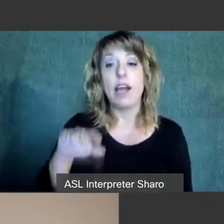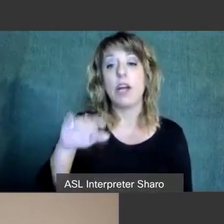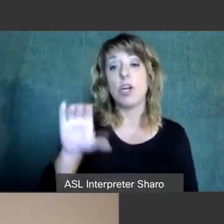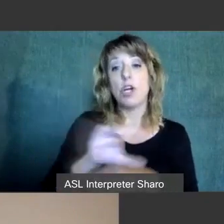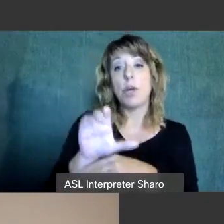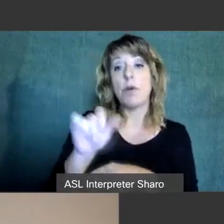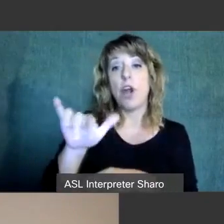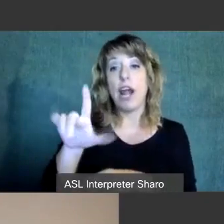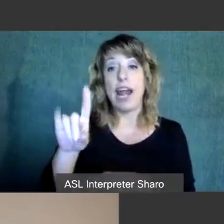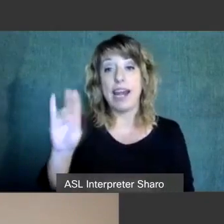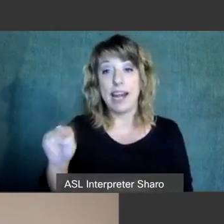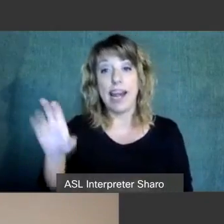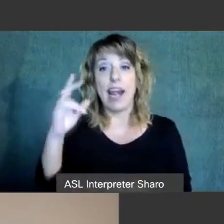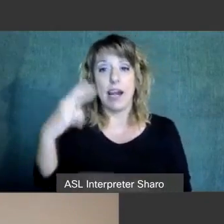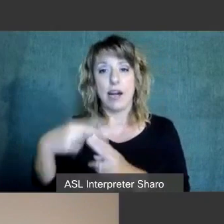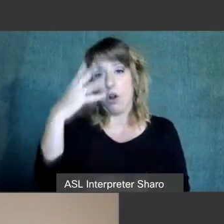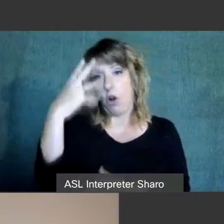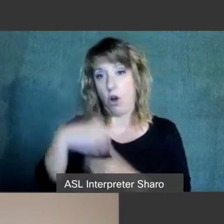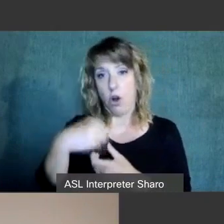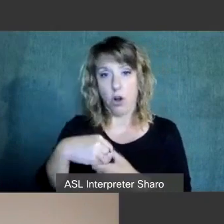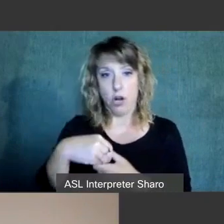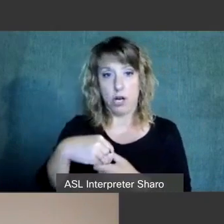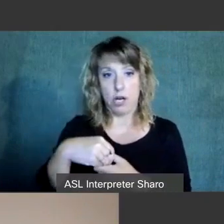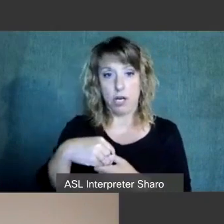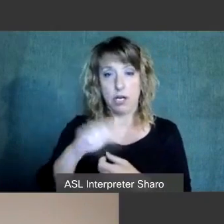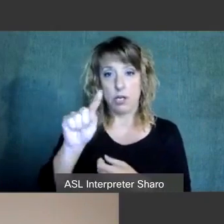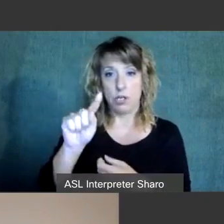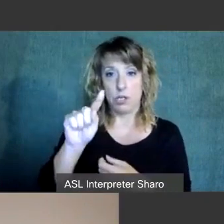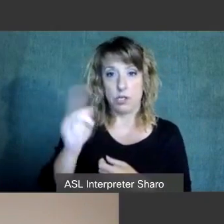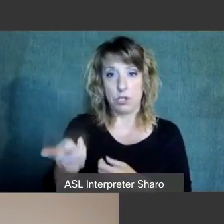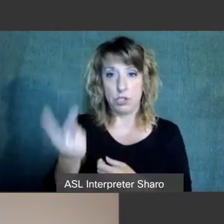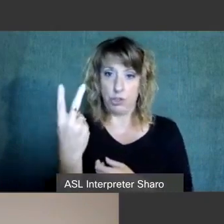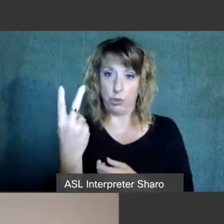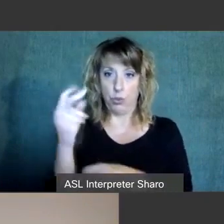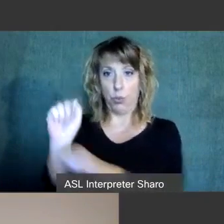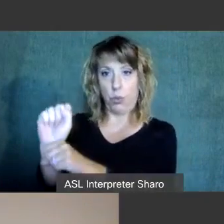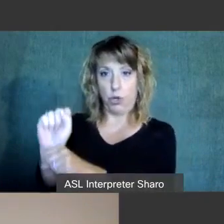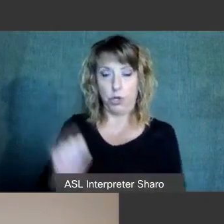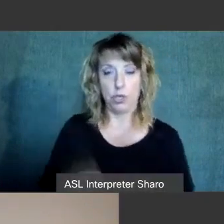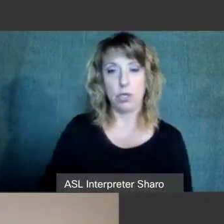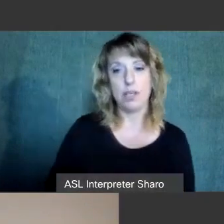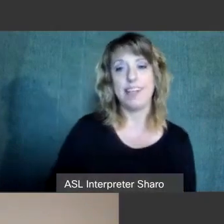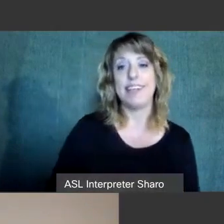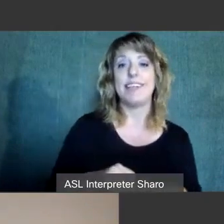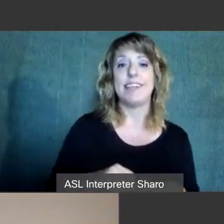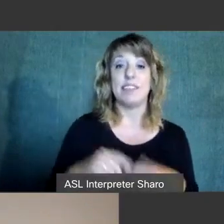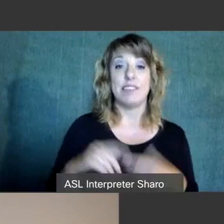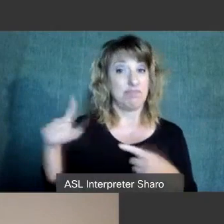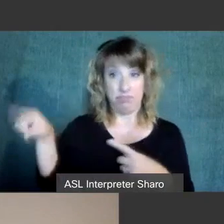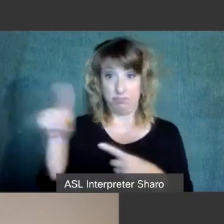program called Autism 2, the number 2, and then work. And what they try to do is